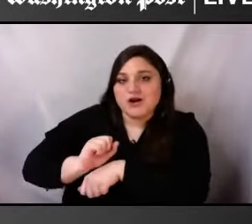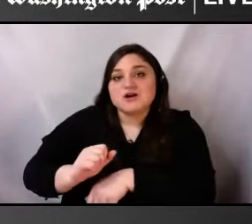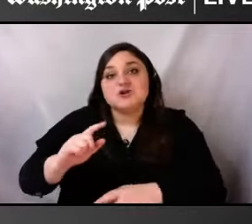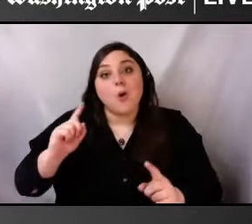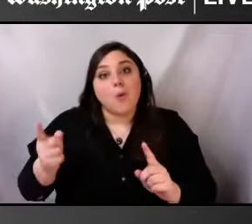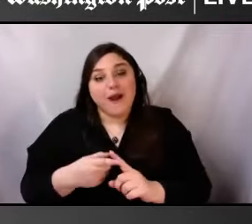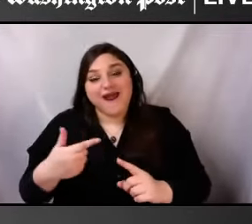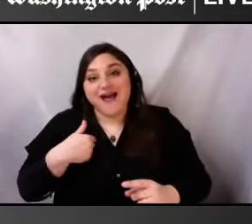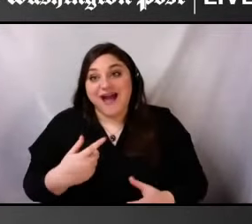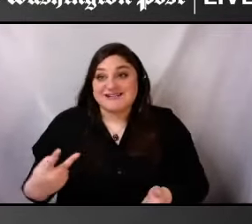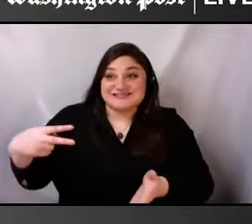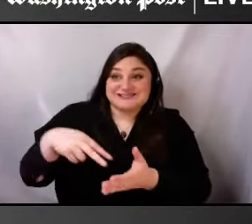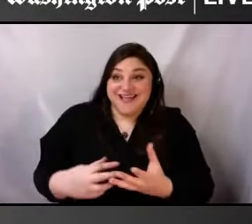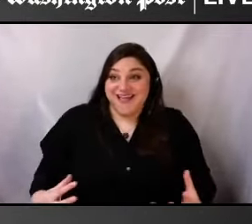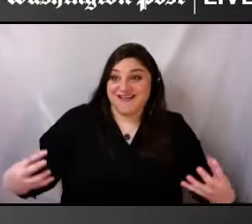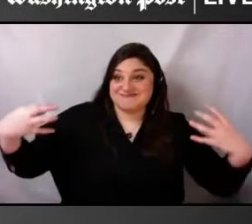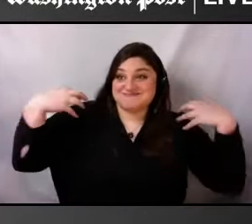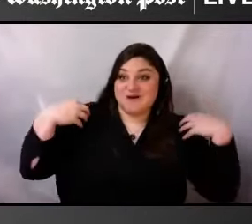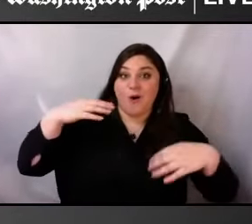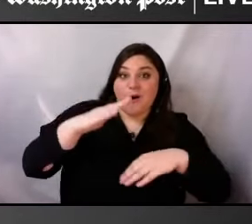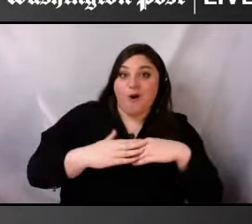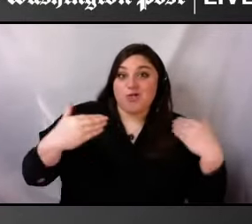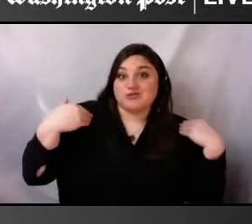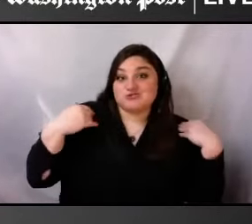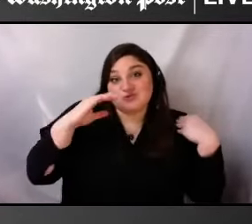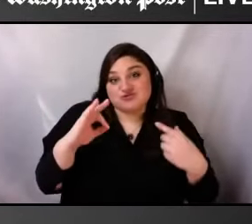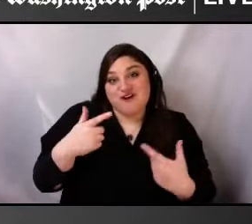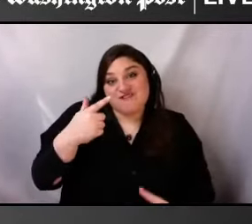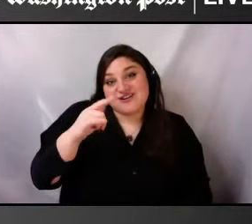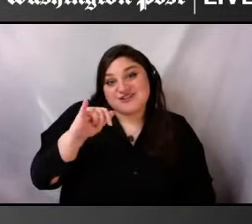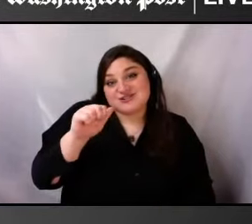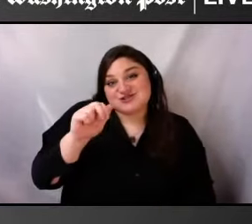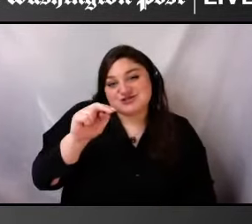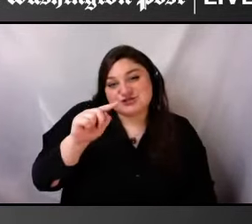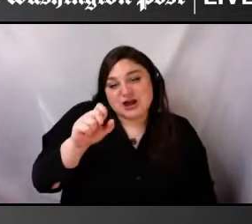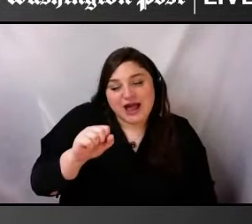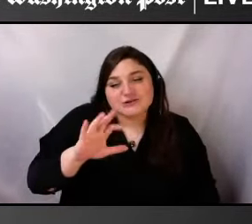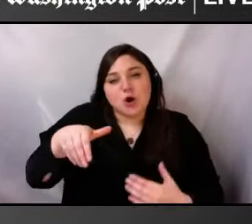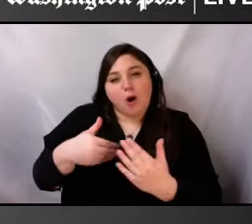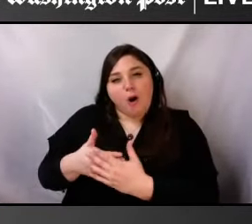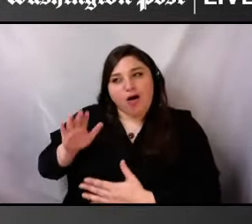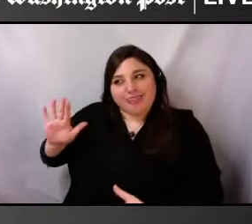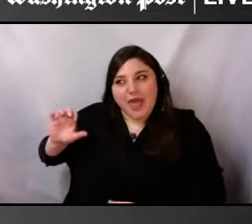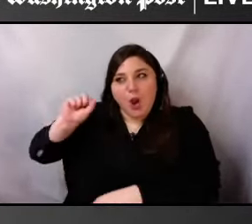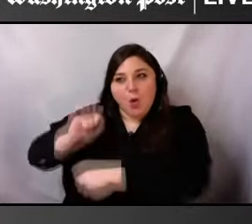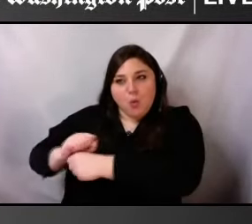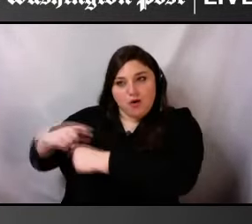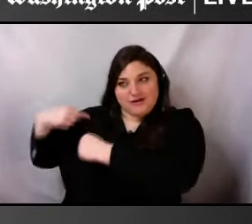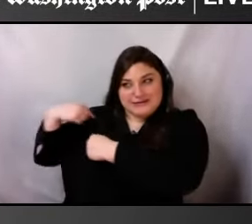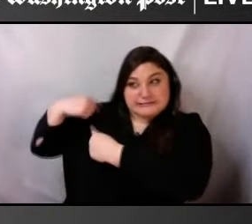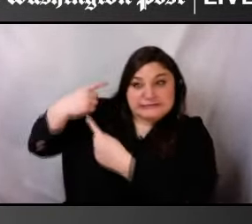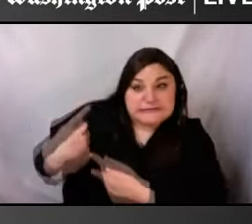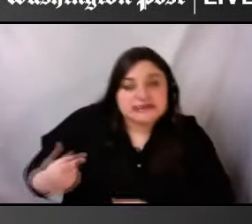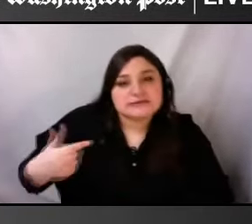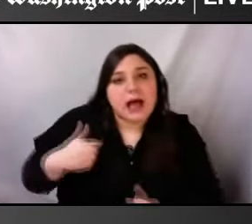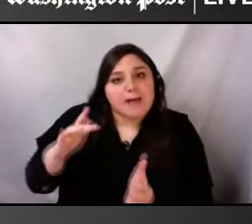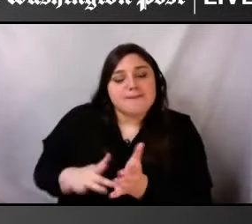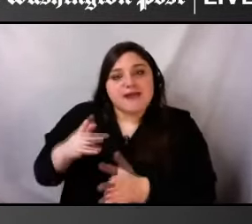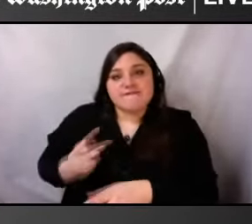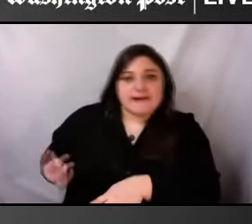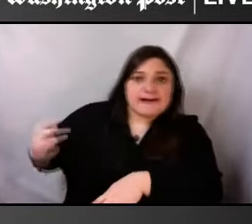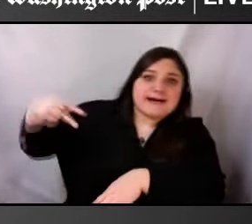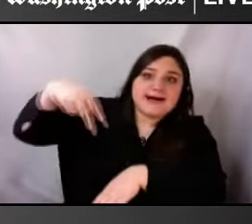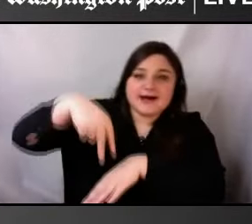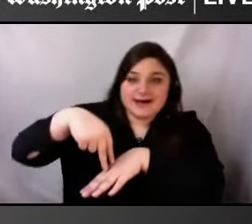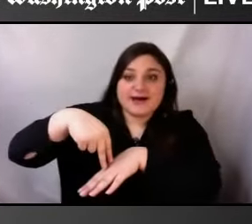really recognizing the gravity of, of that and, and ensuring that as I